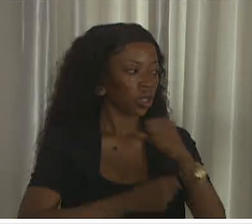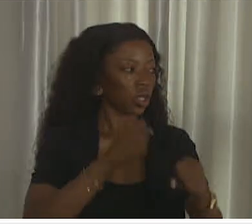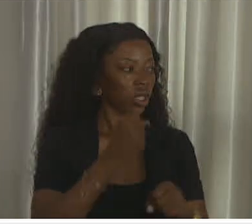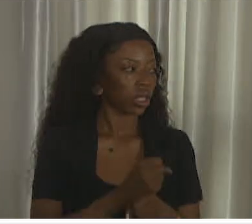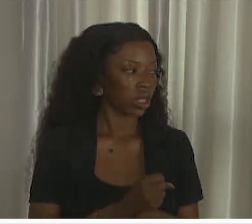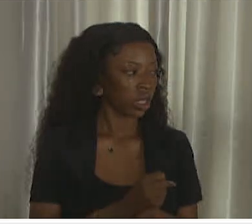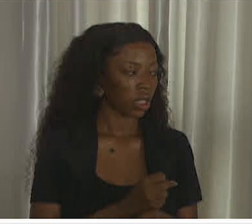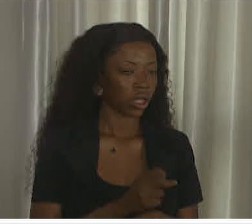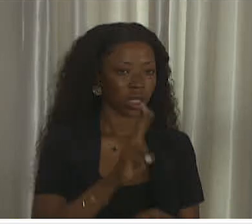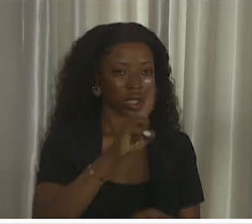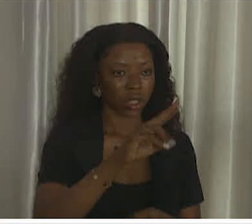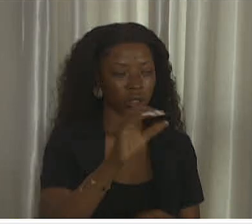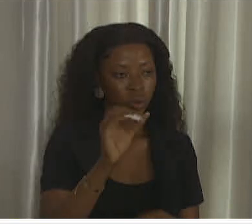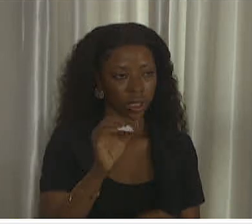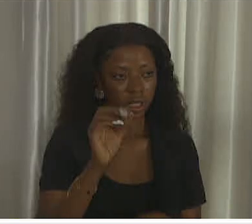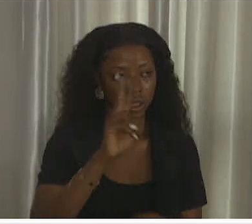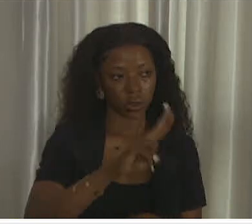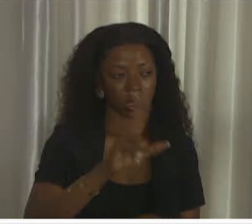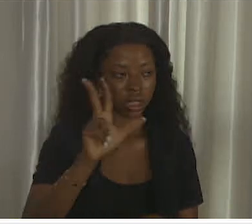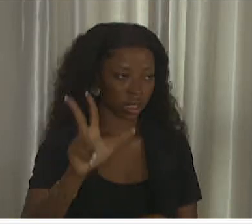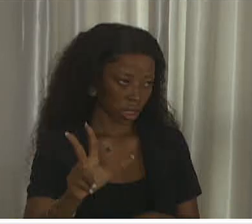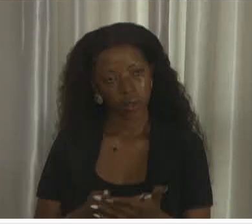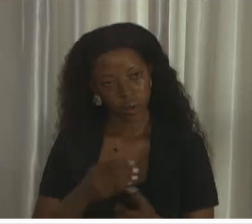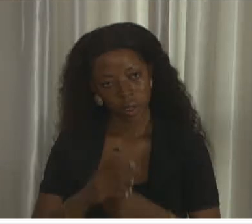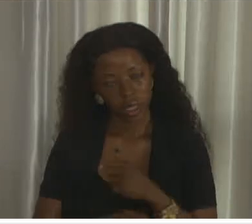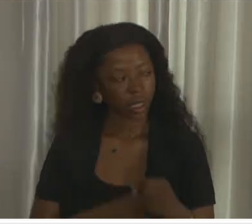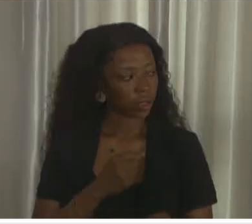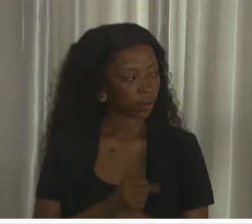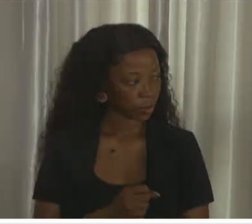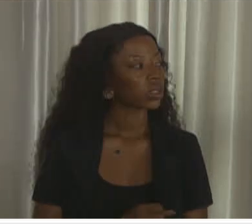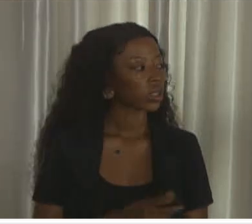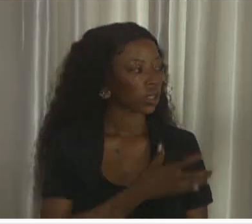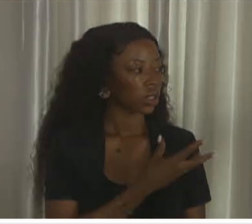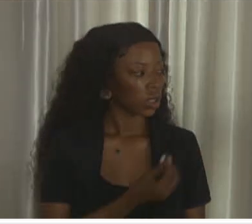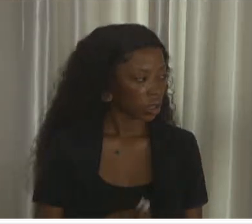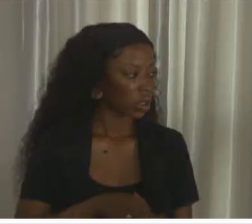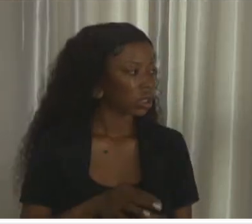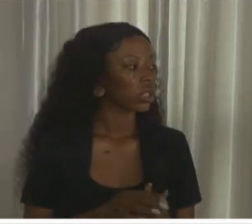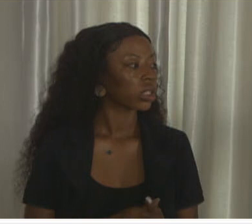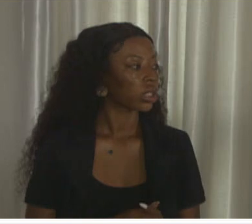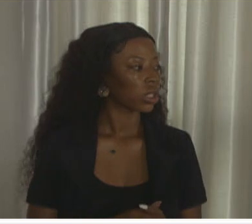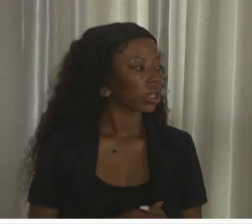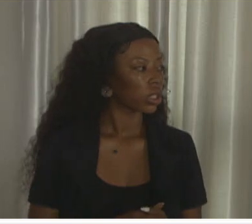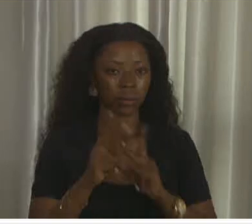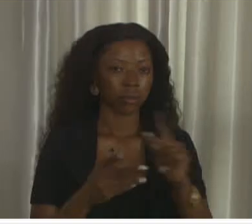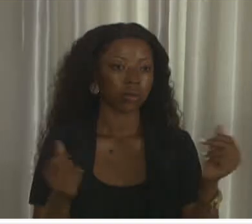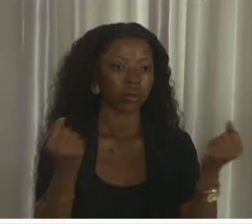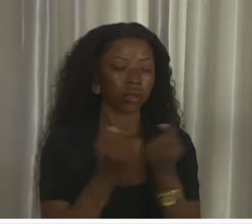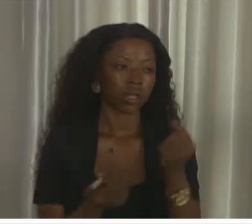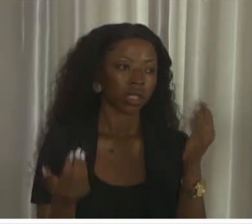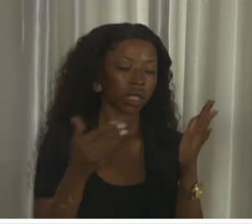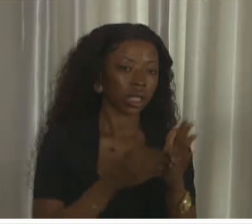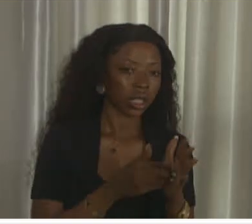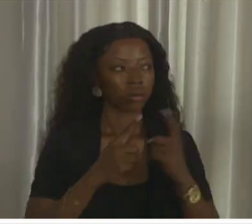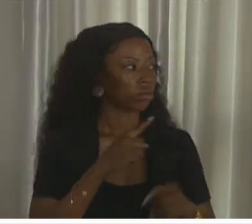2023 in many ways will be a very unique year. We get election, two coups, we end the year with a